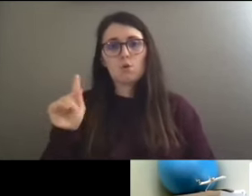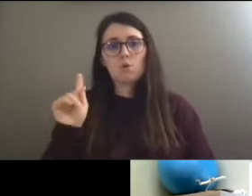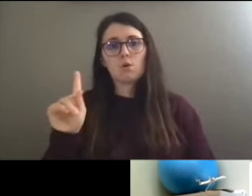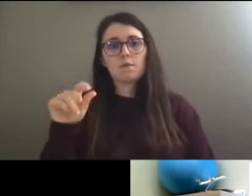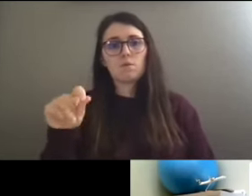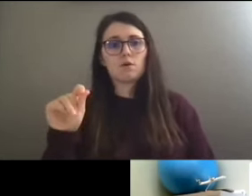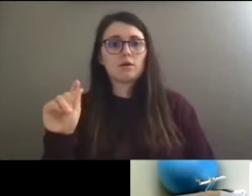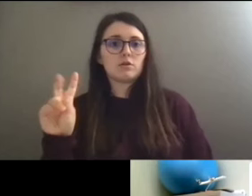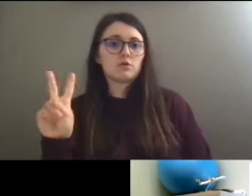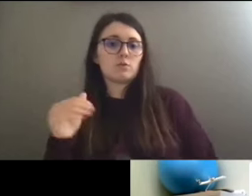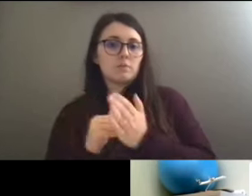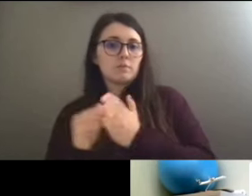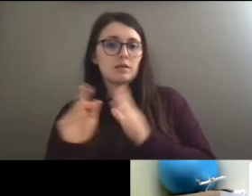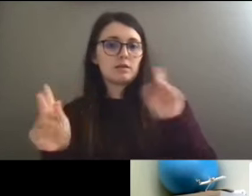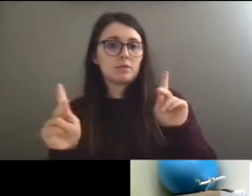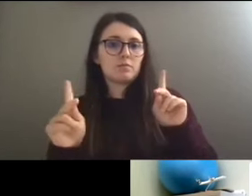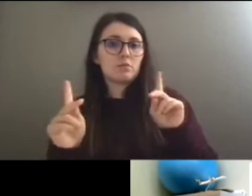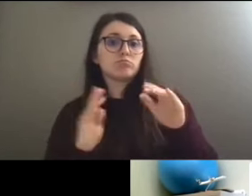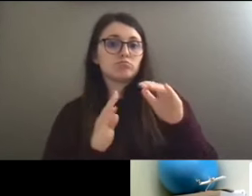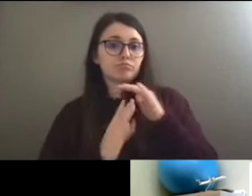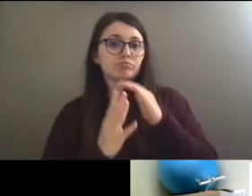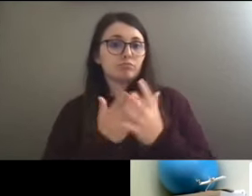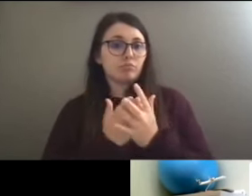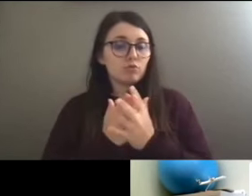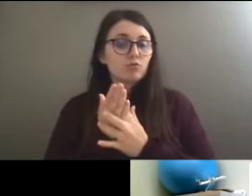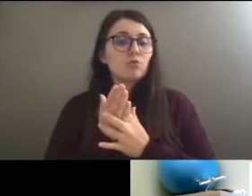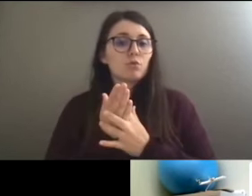million people come through the Eugene airport for the year.